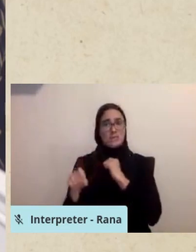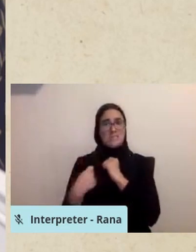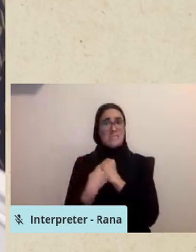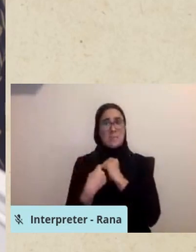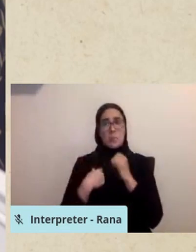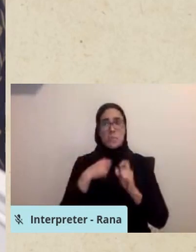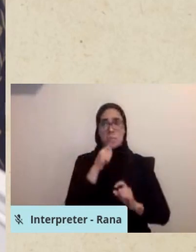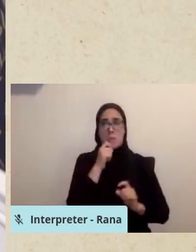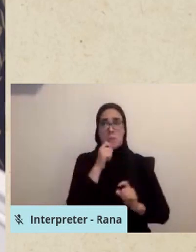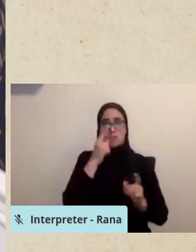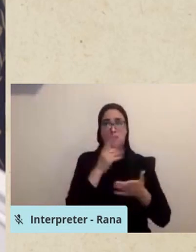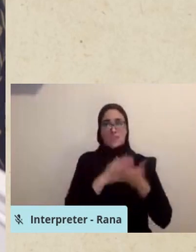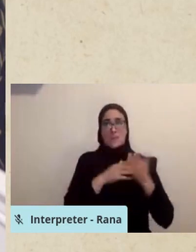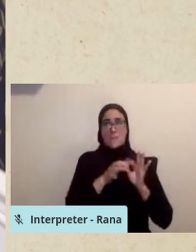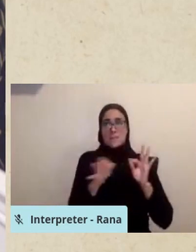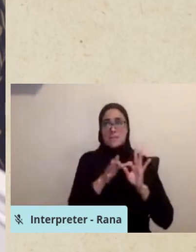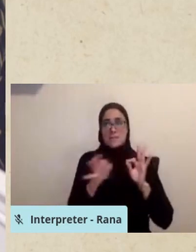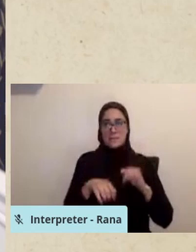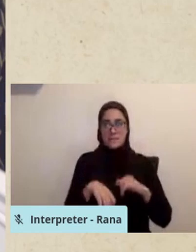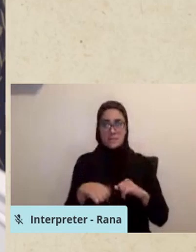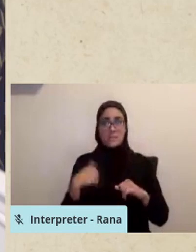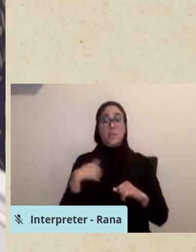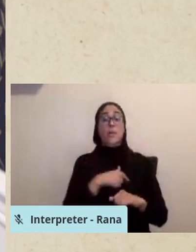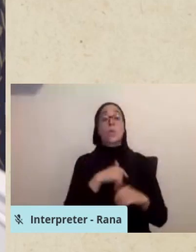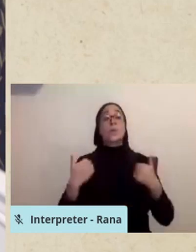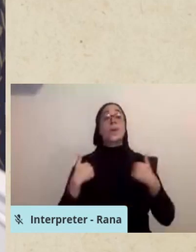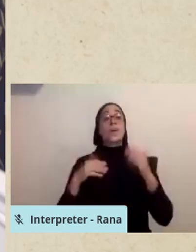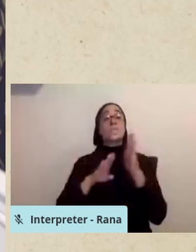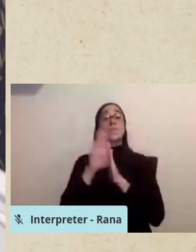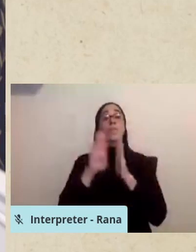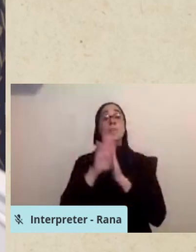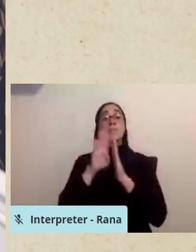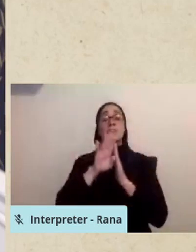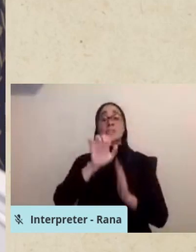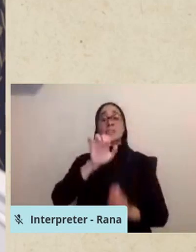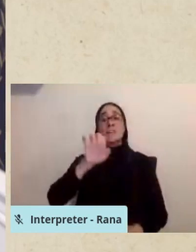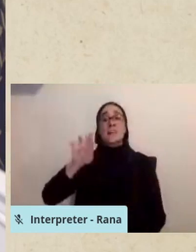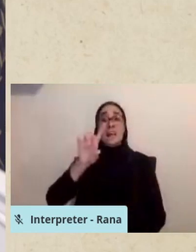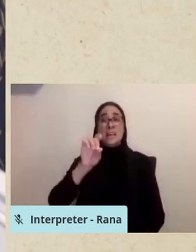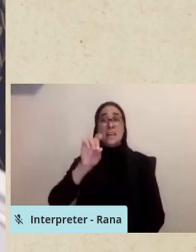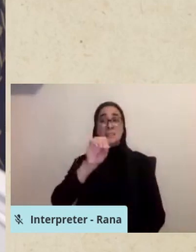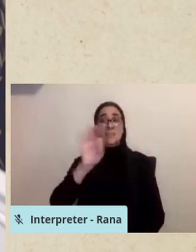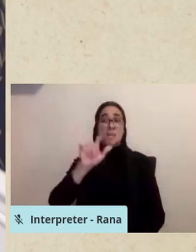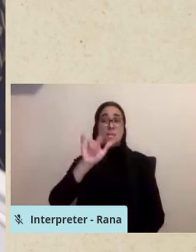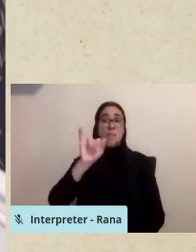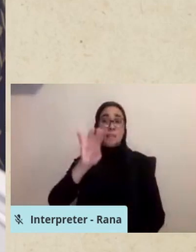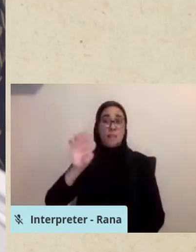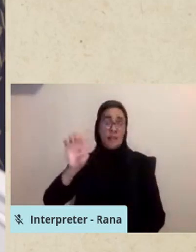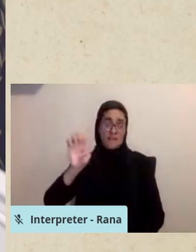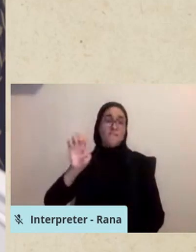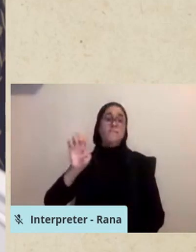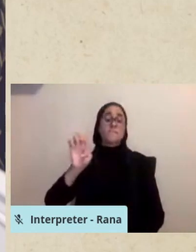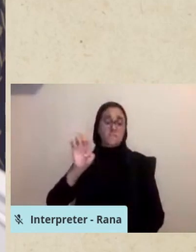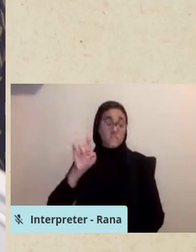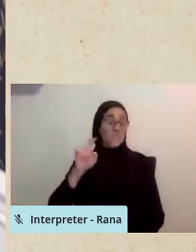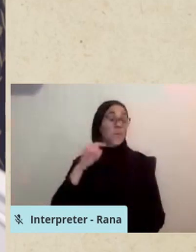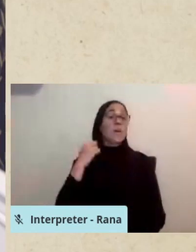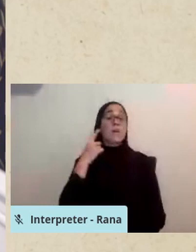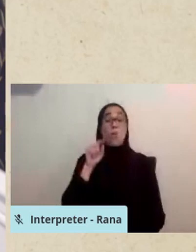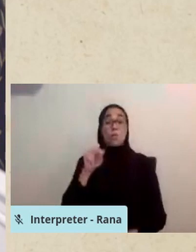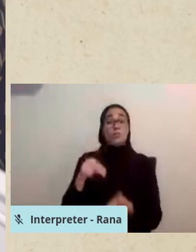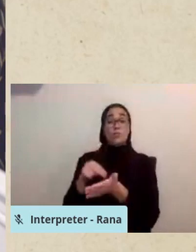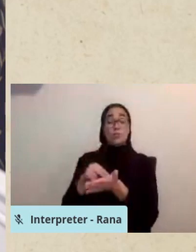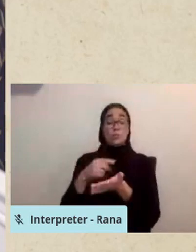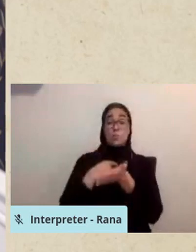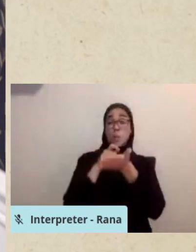We created an end-of-life reference guide so nursing staff could provide culturally competent care. I was asked to write the one for